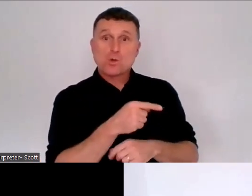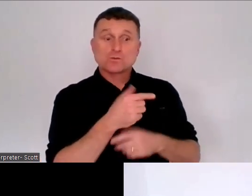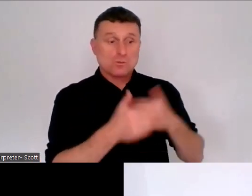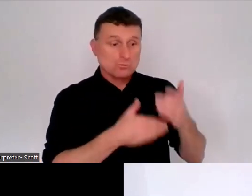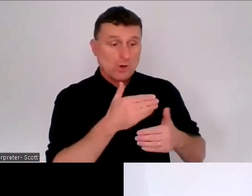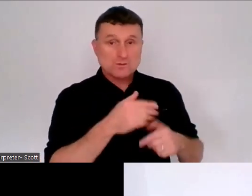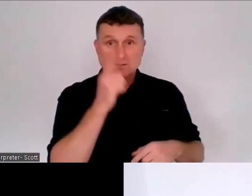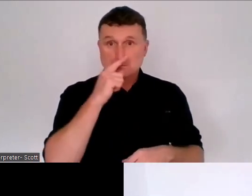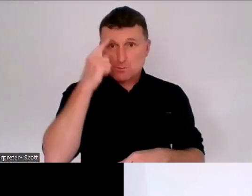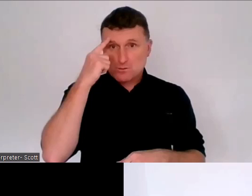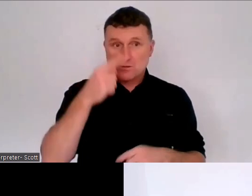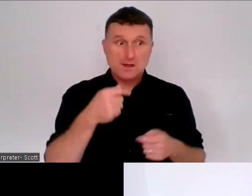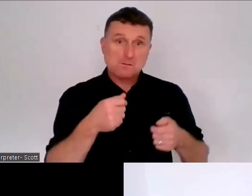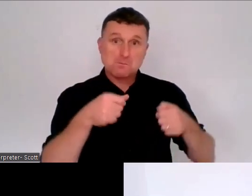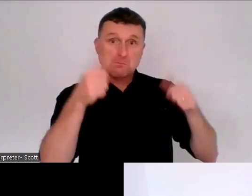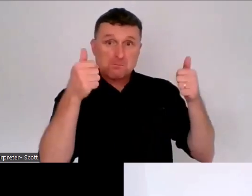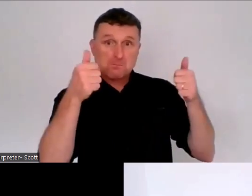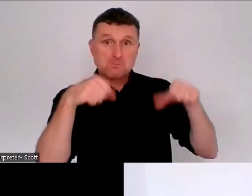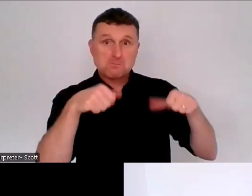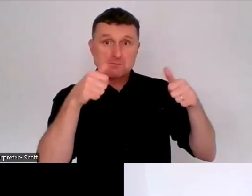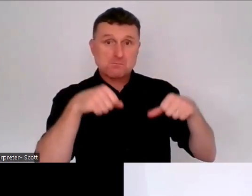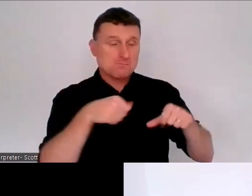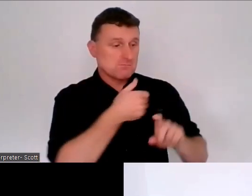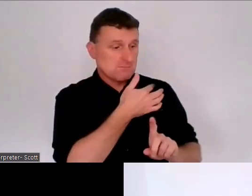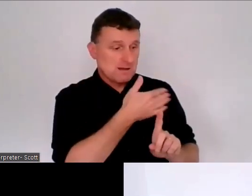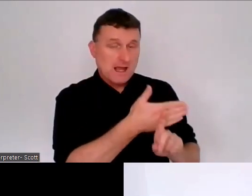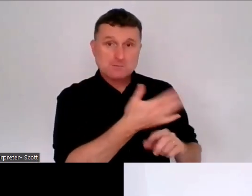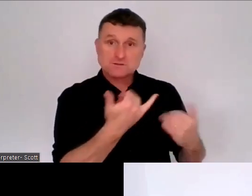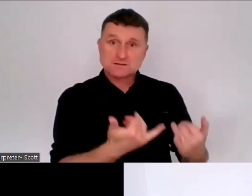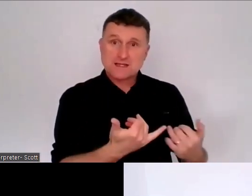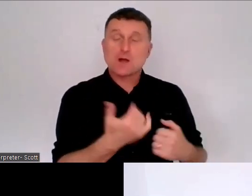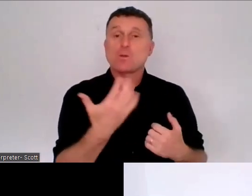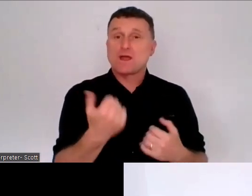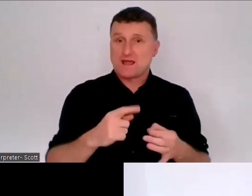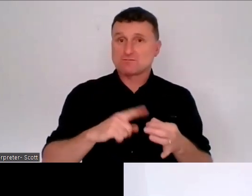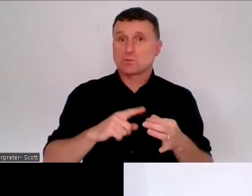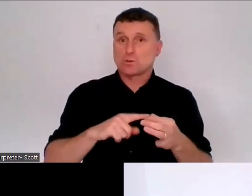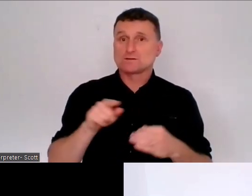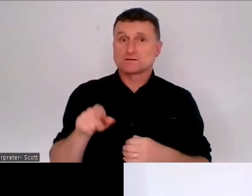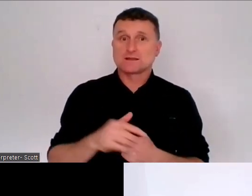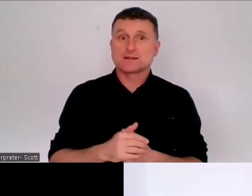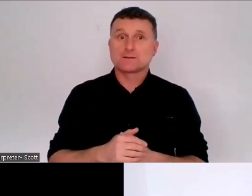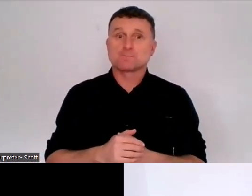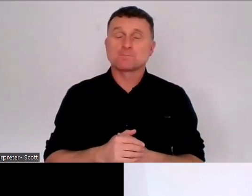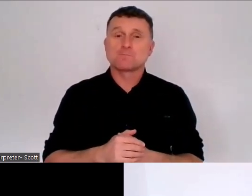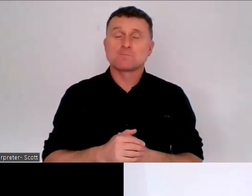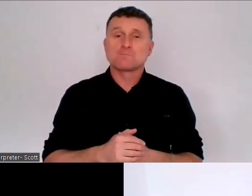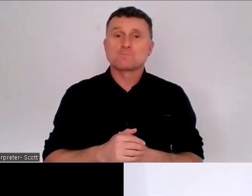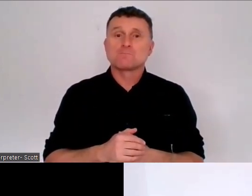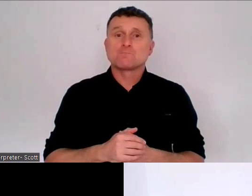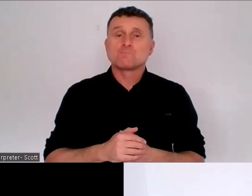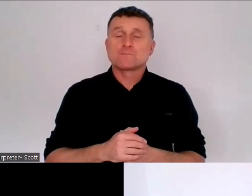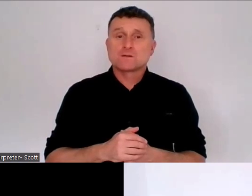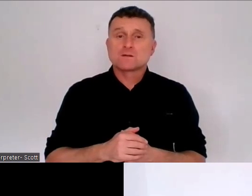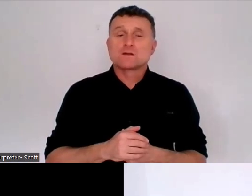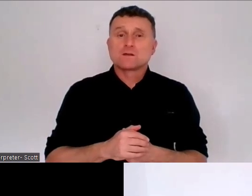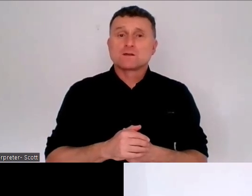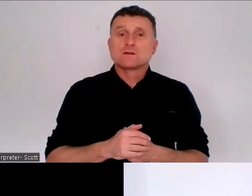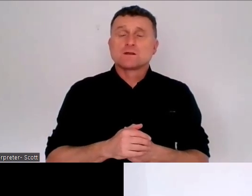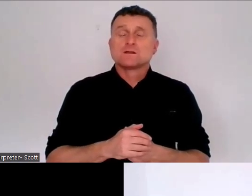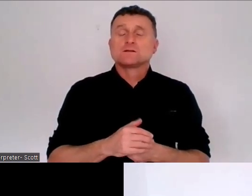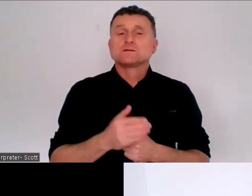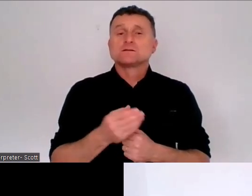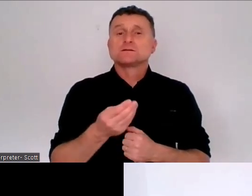for people. But there are other arrangements that that aren't